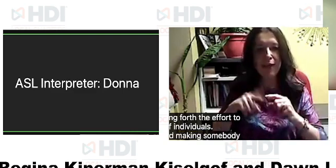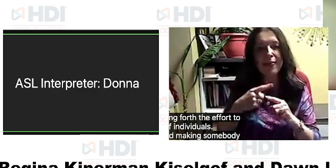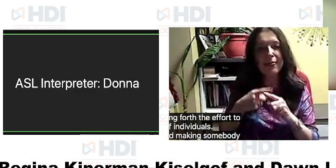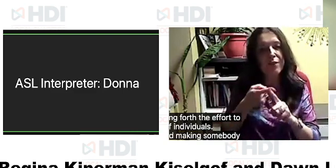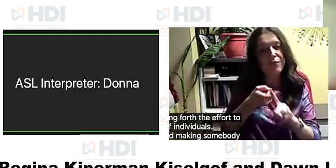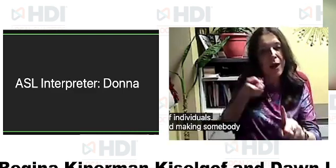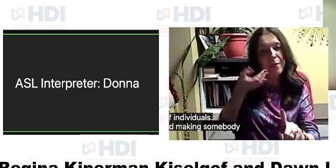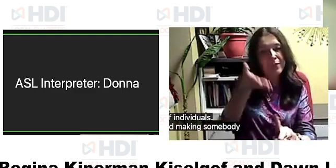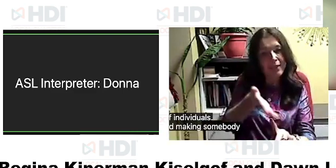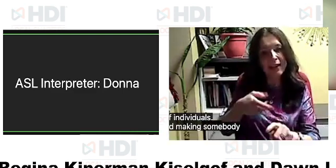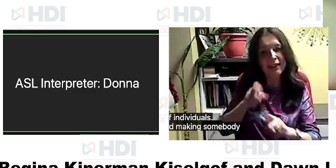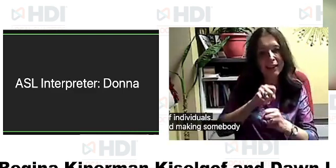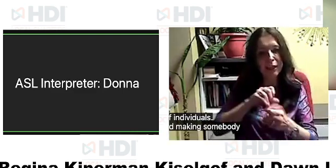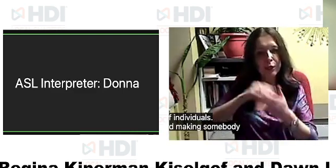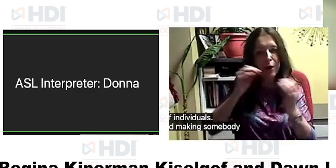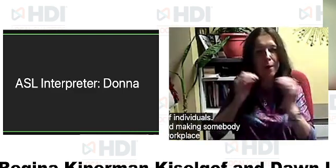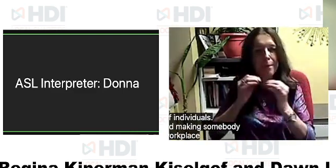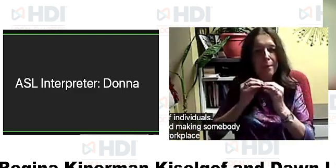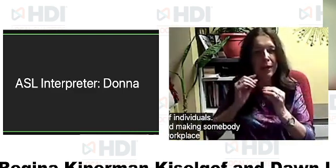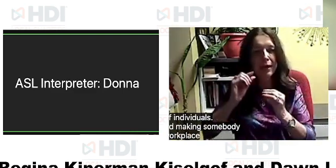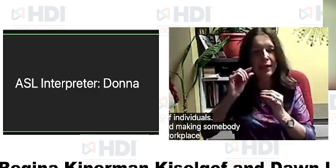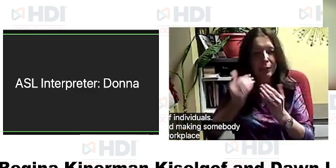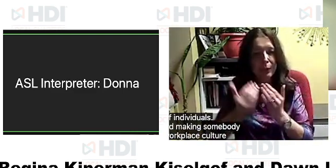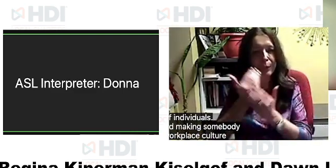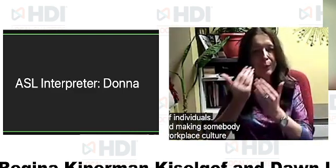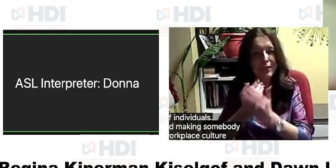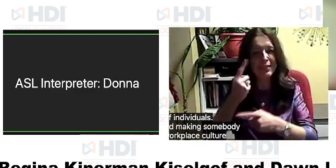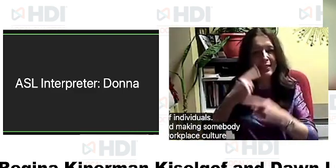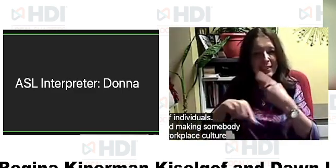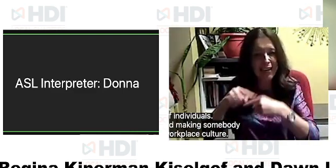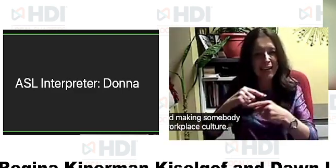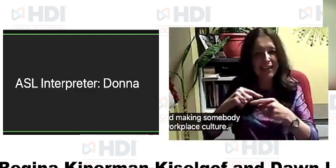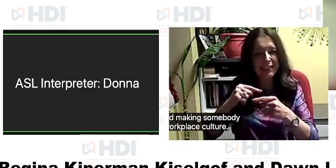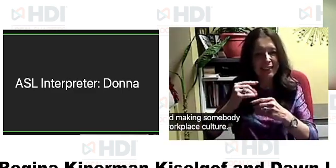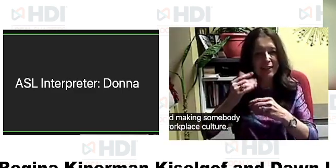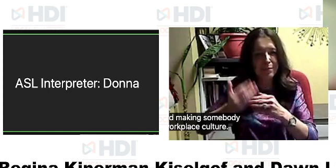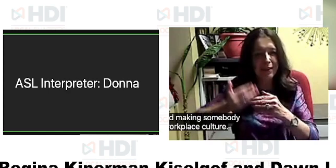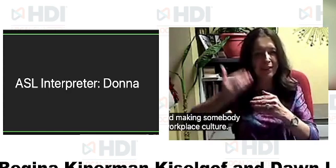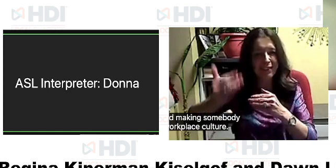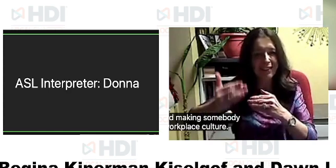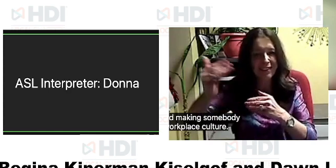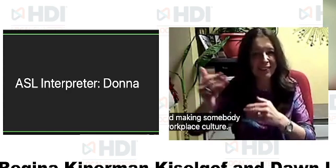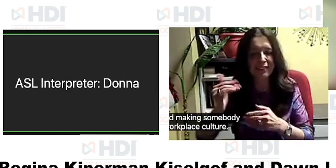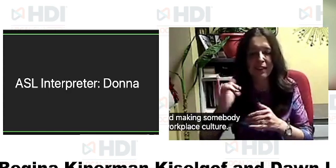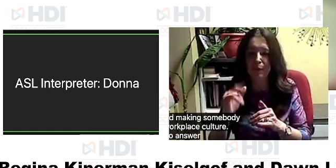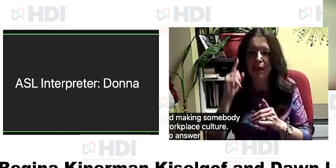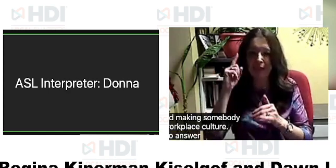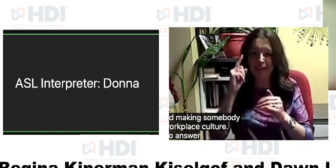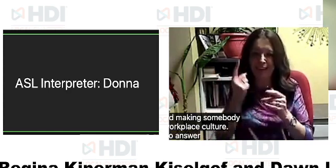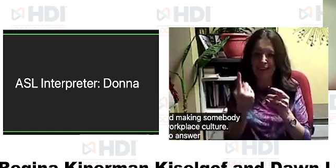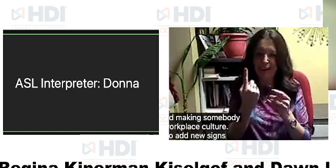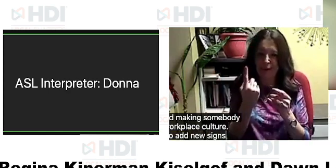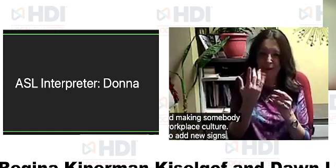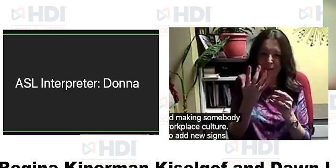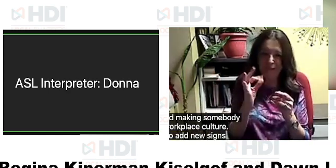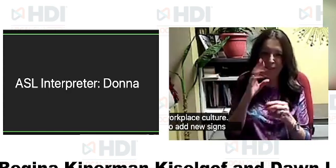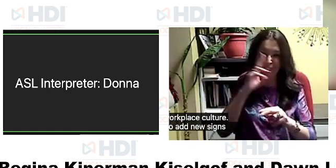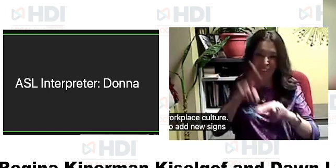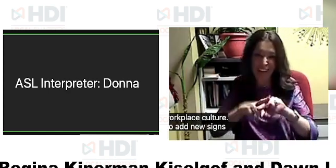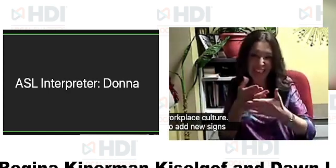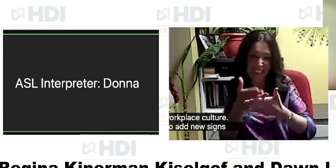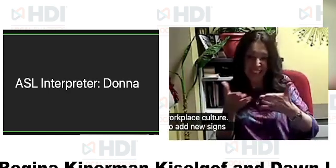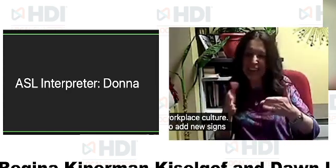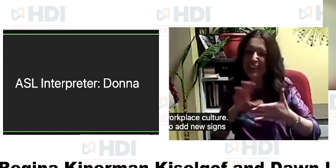included in a part of the workplace culture from there you can continue to add new signs from time to time